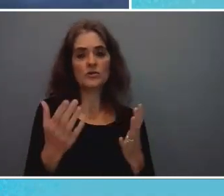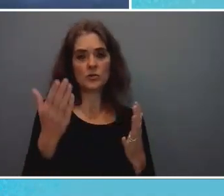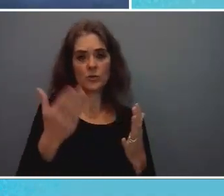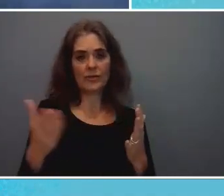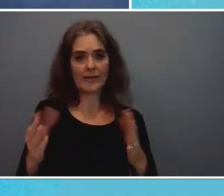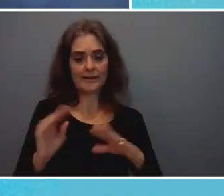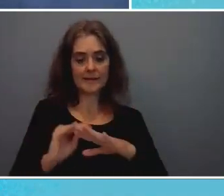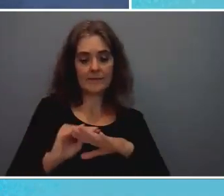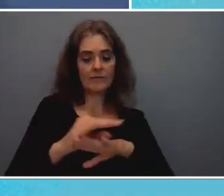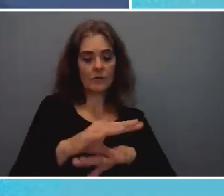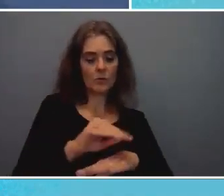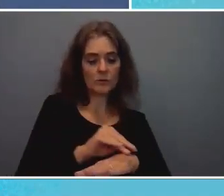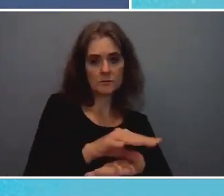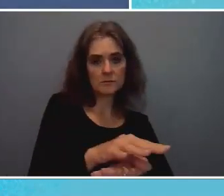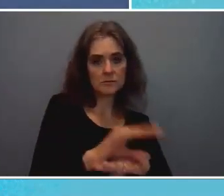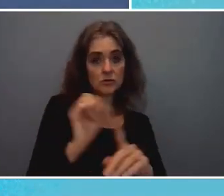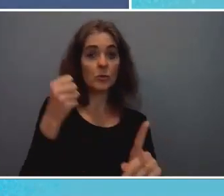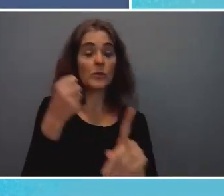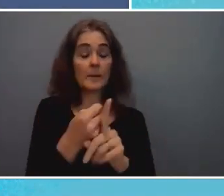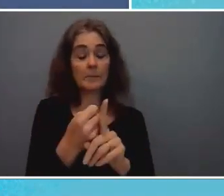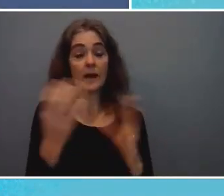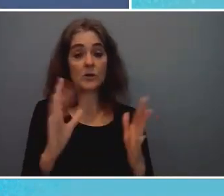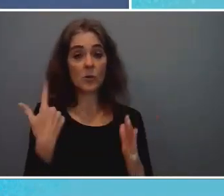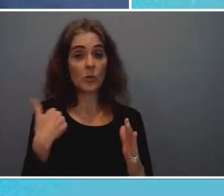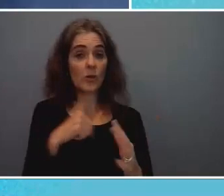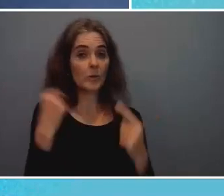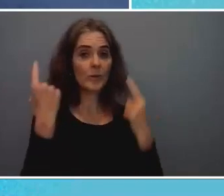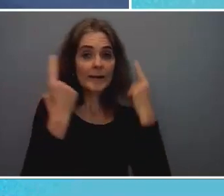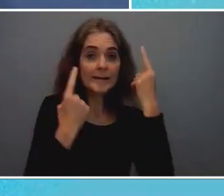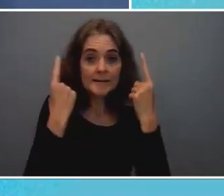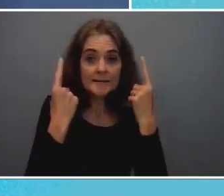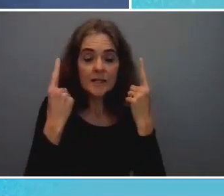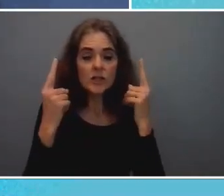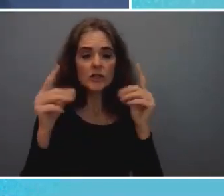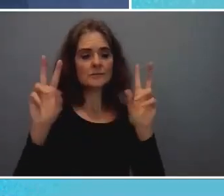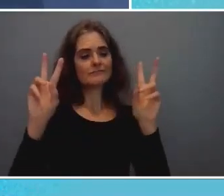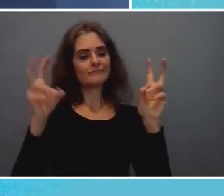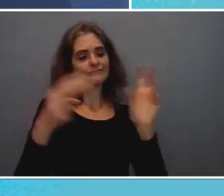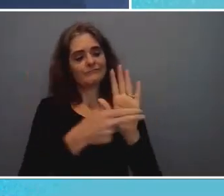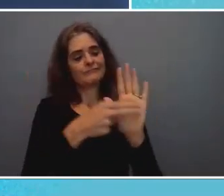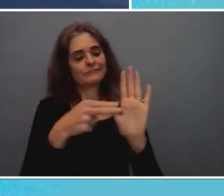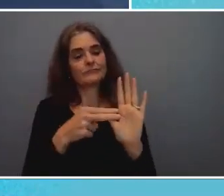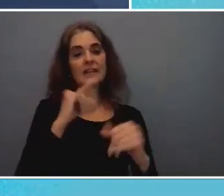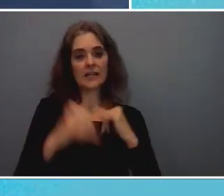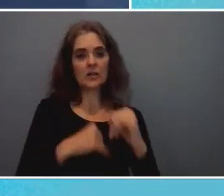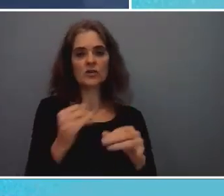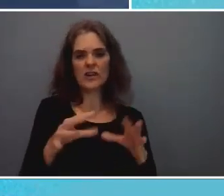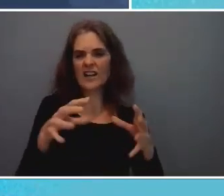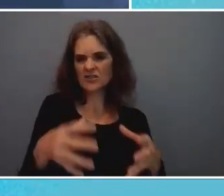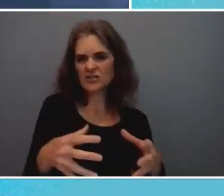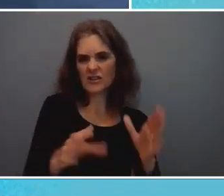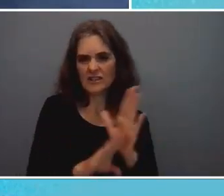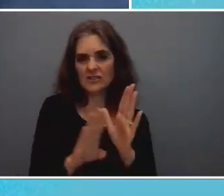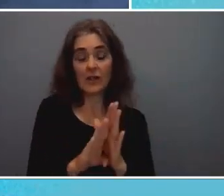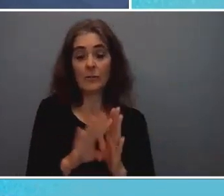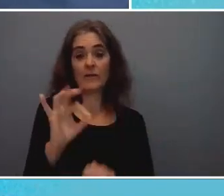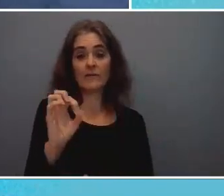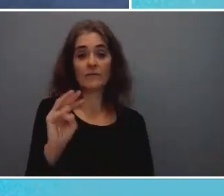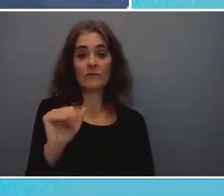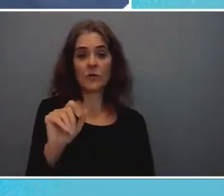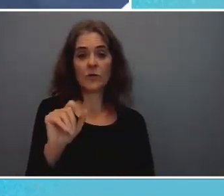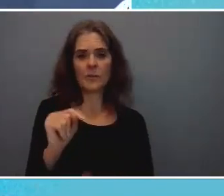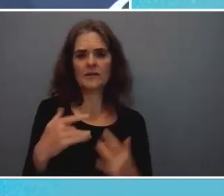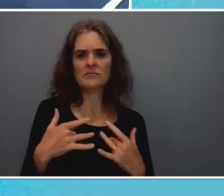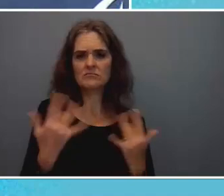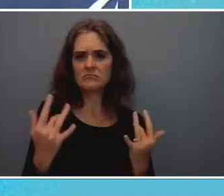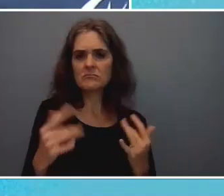what we think about in international development the format of this panel is as follows each